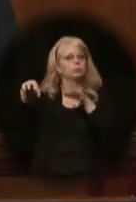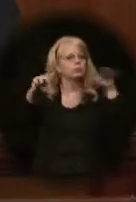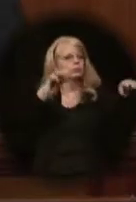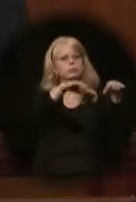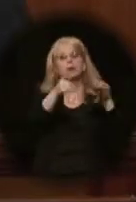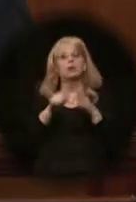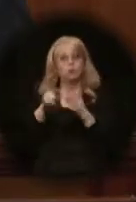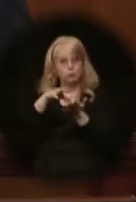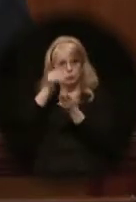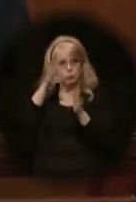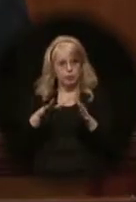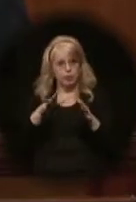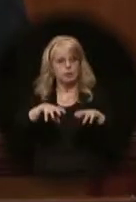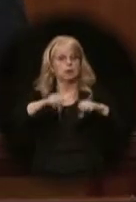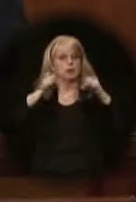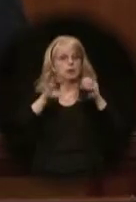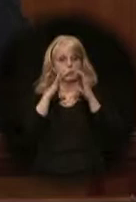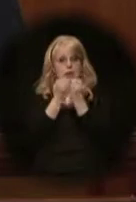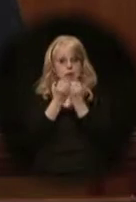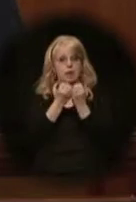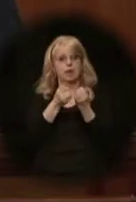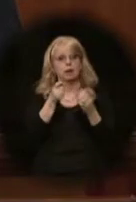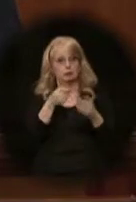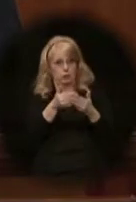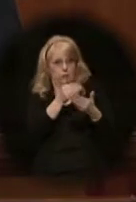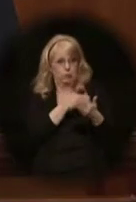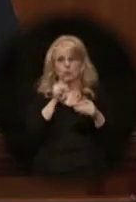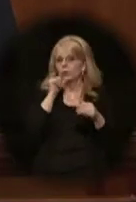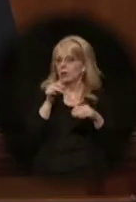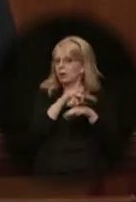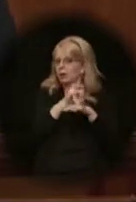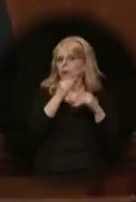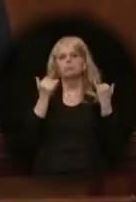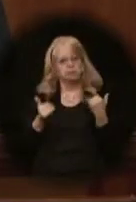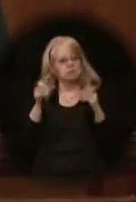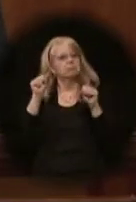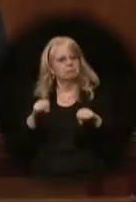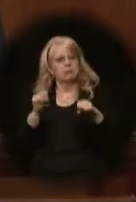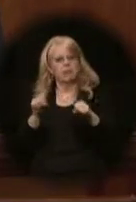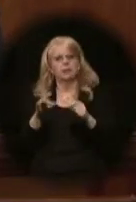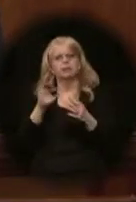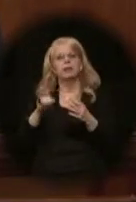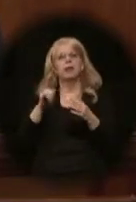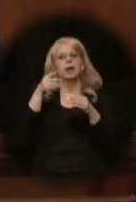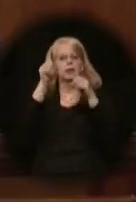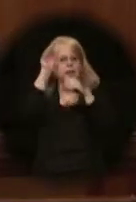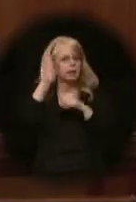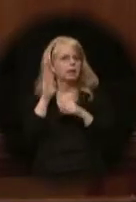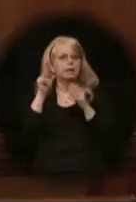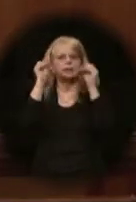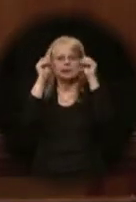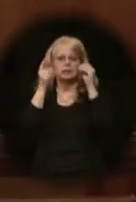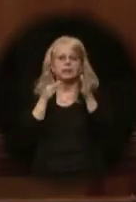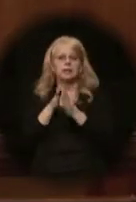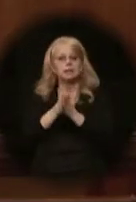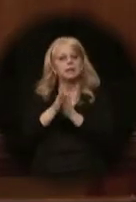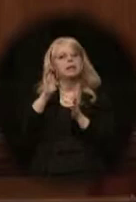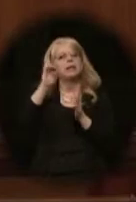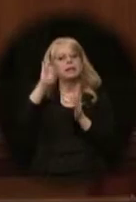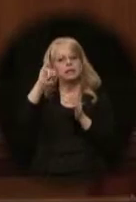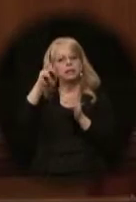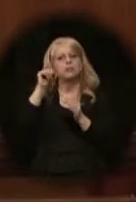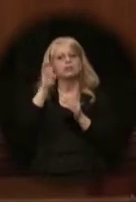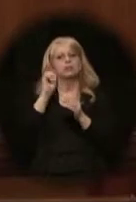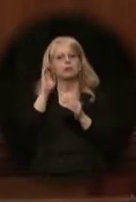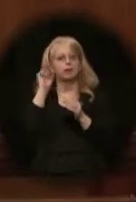students can take courses and not otherwise available to them. The Alaska Digital Teaching Initiative will empower teachers, will empower them